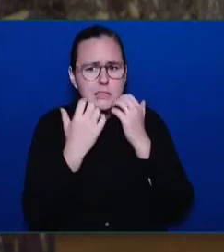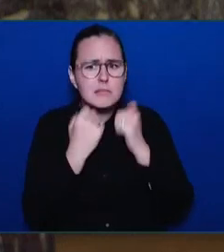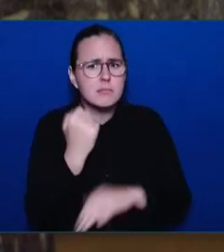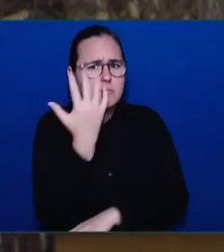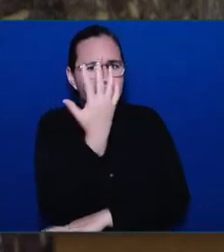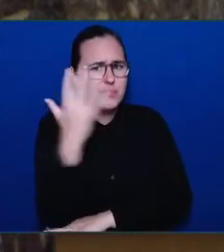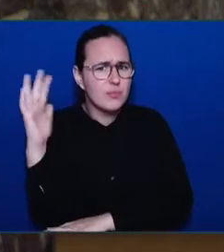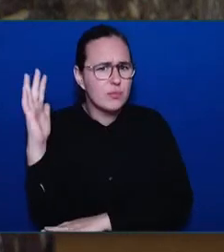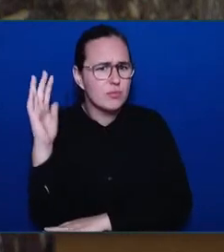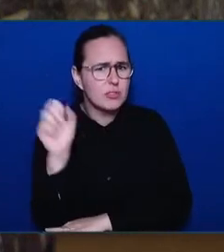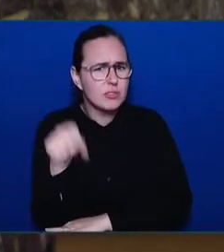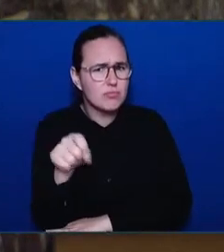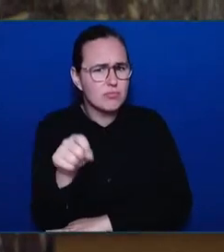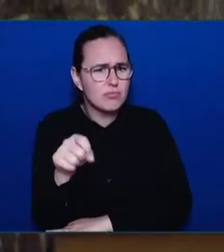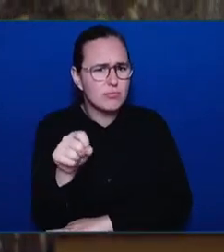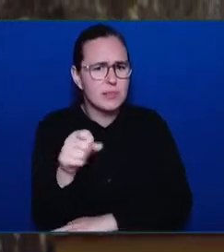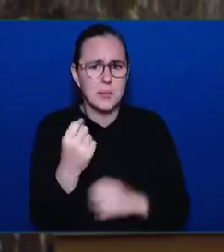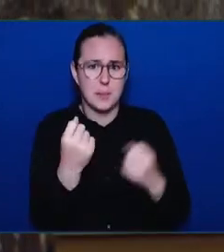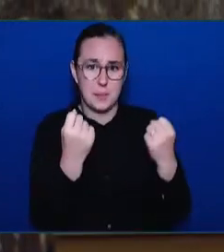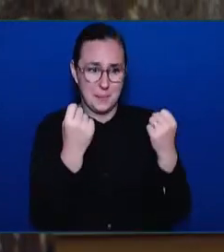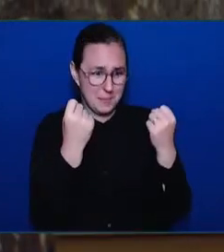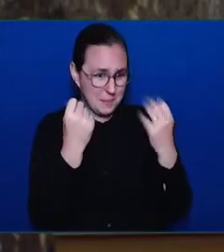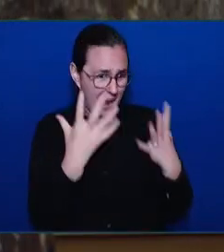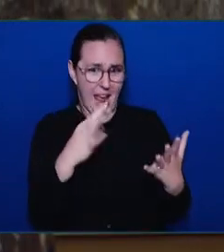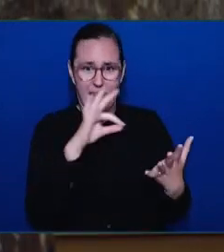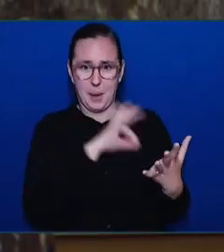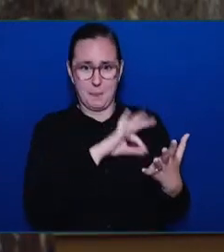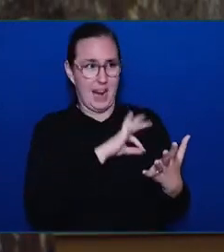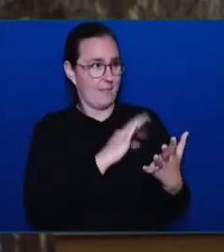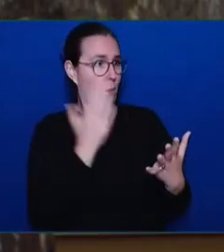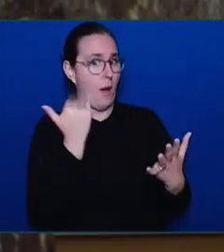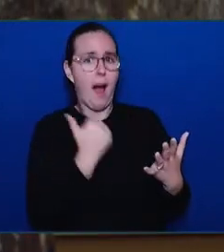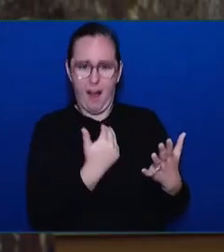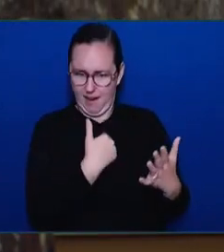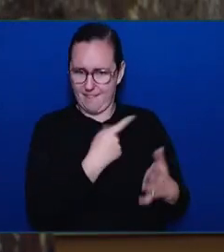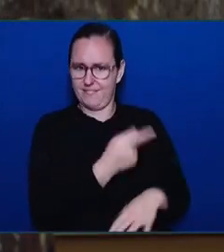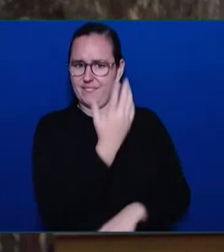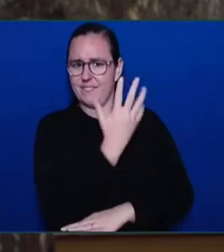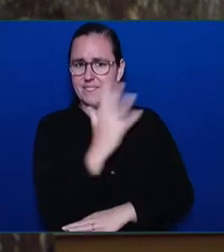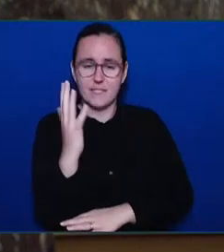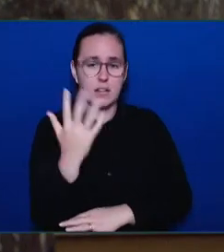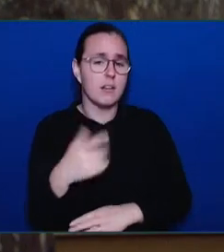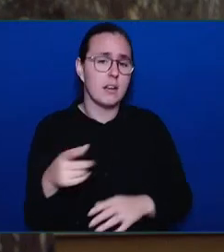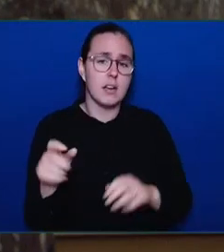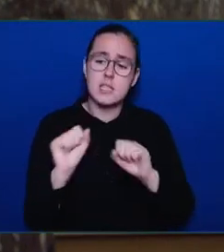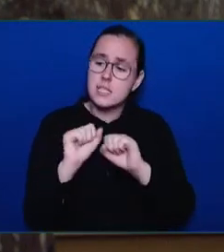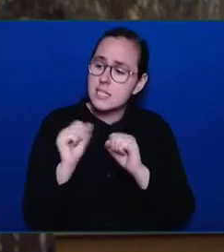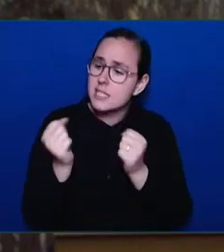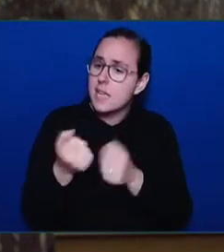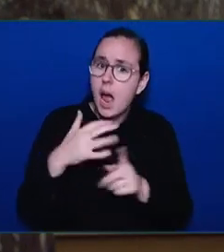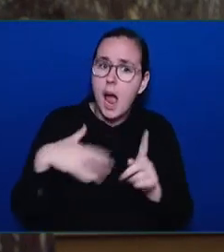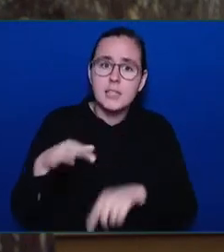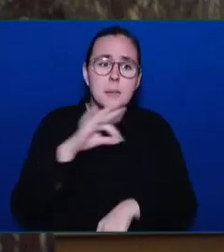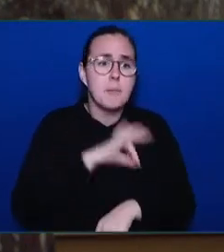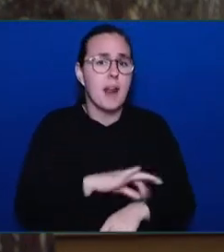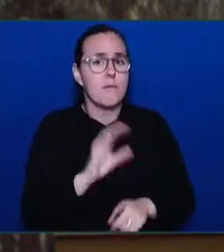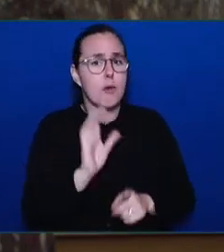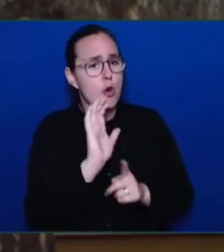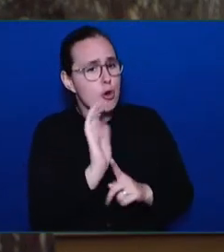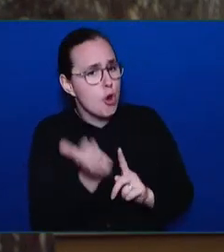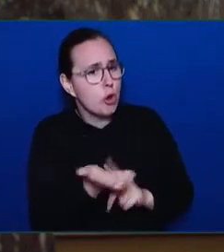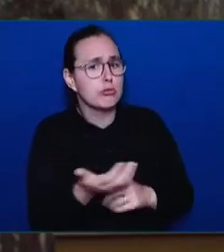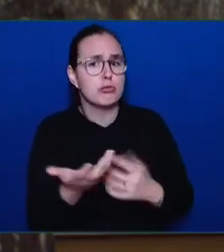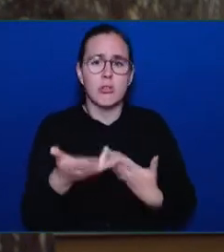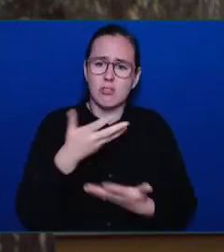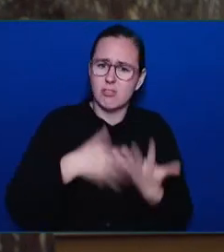and cultural benefits they provide. Forestry is the foundation of British Columbia's economy. To deal specifically with